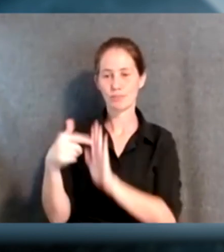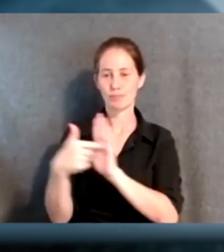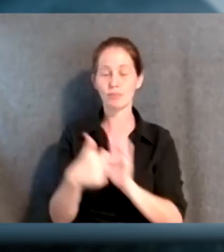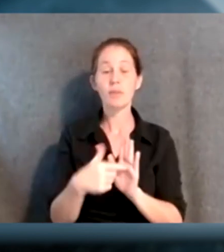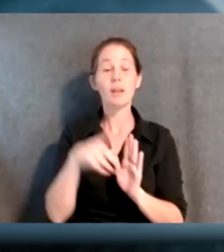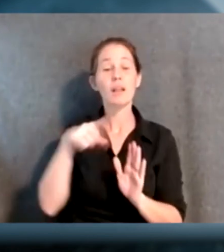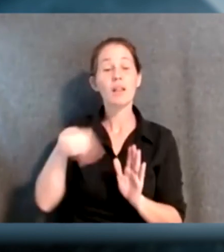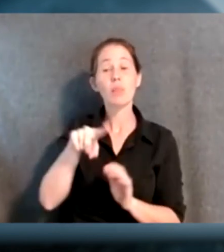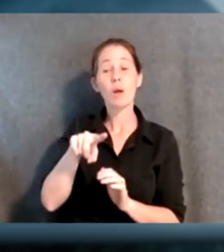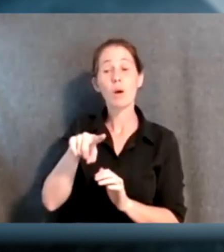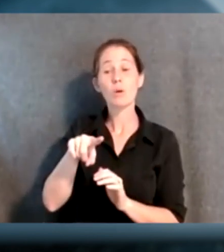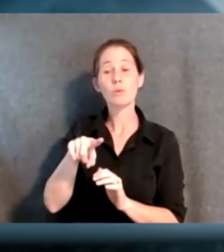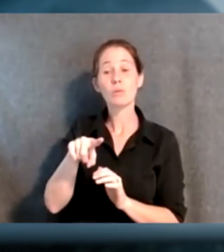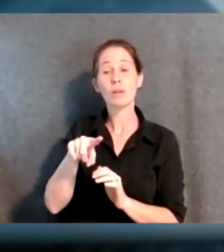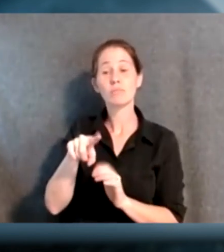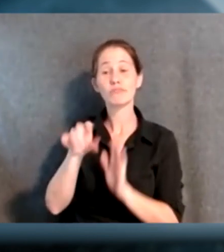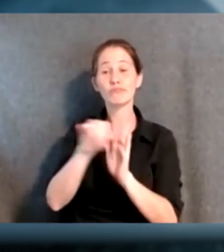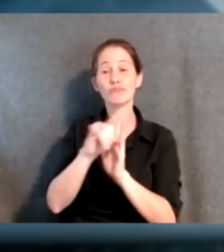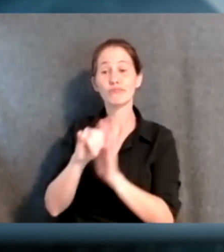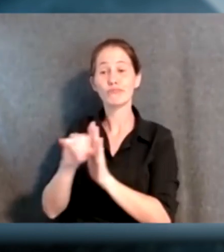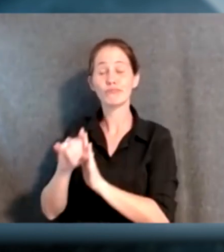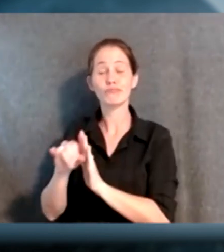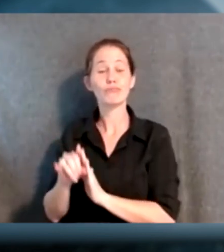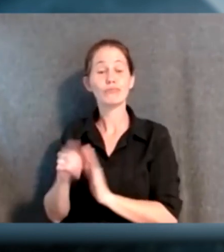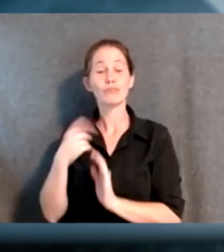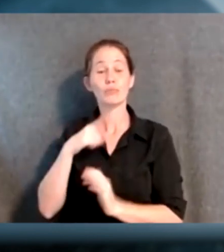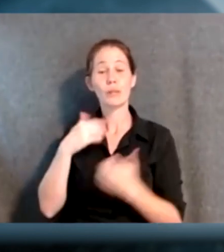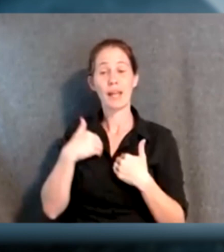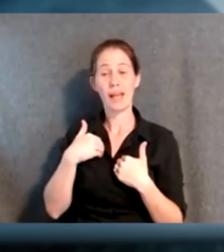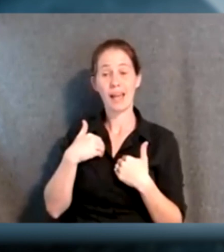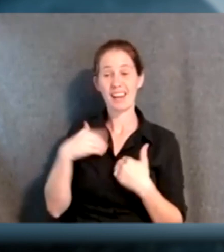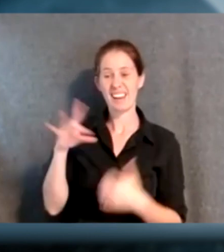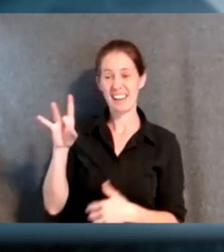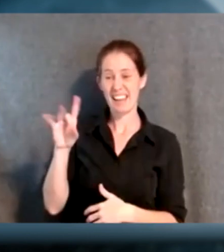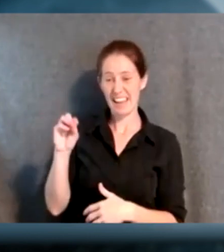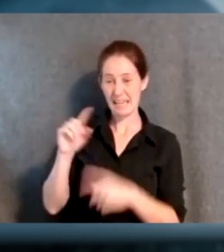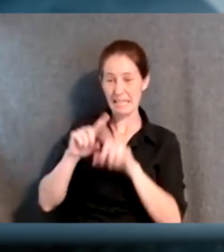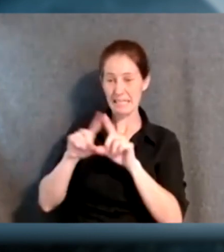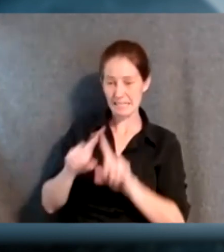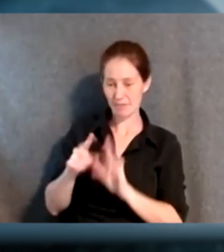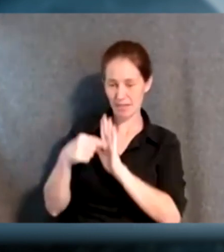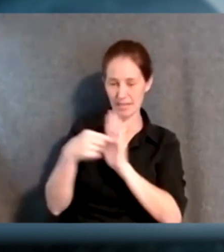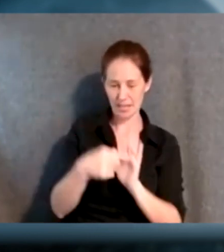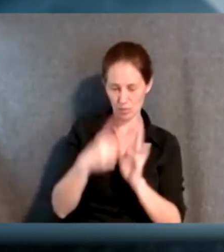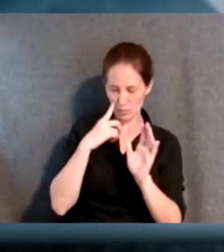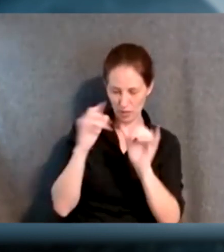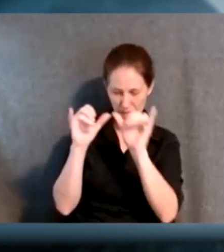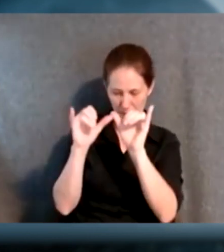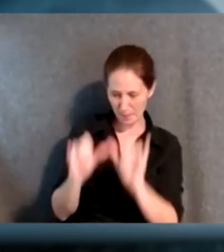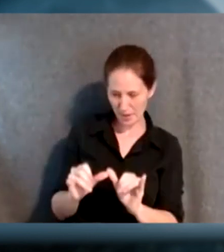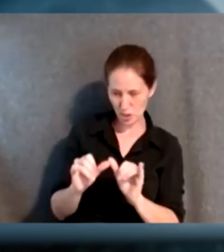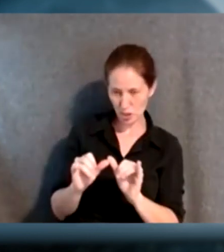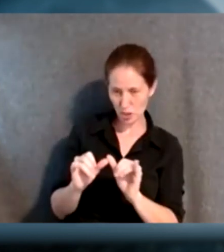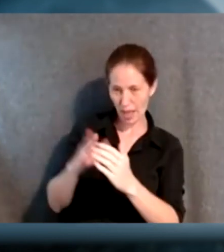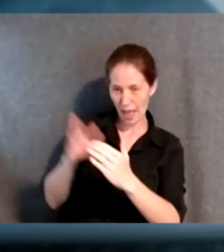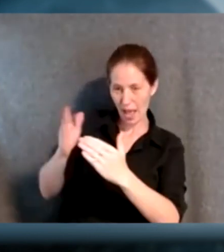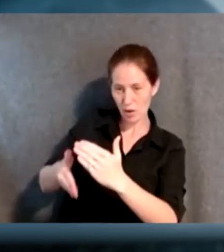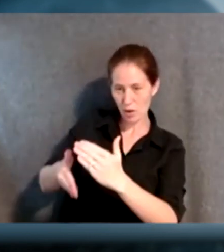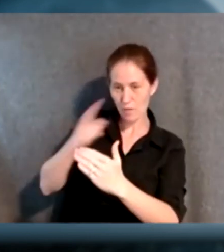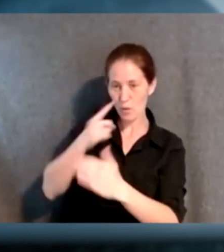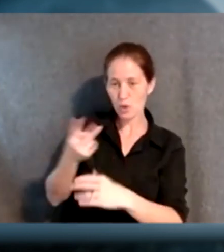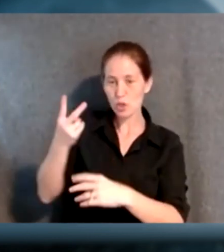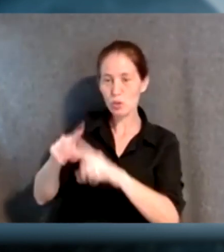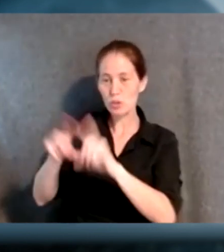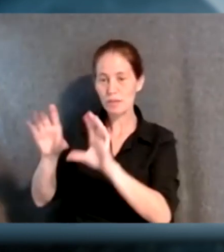equity indicators was, you know, we had 80 indicators where we measured outcomes for two different